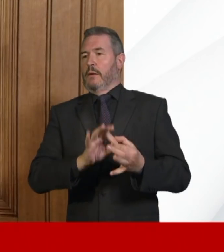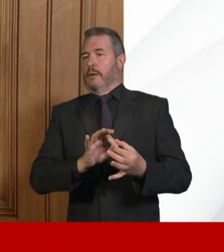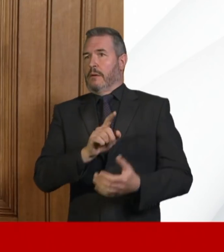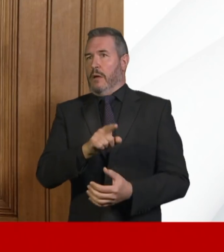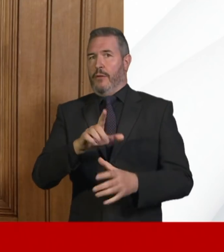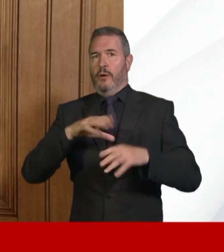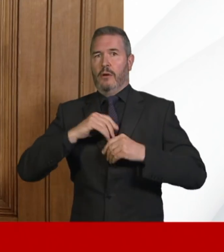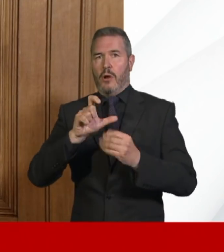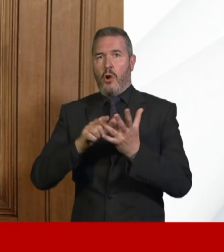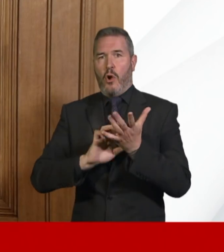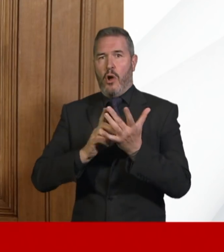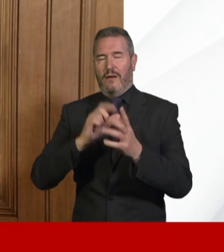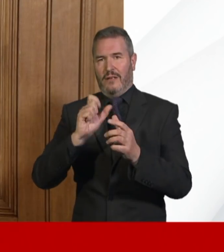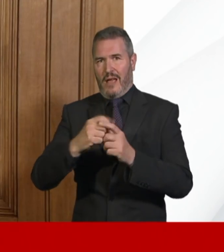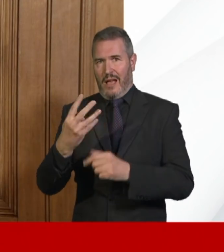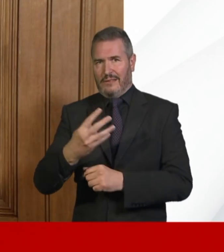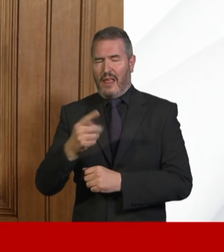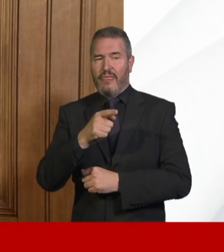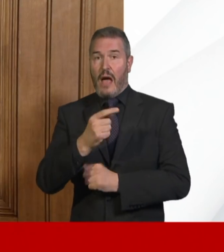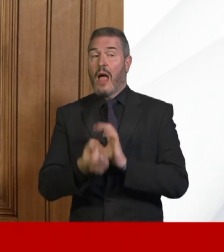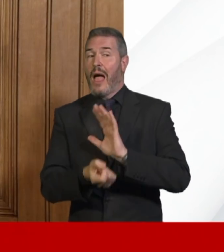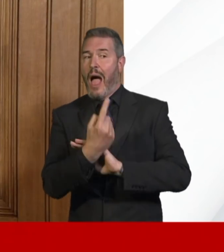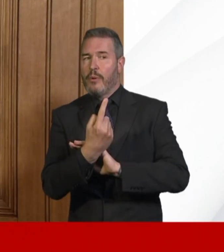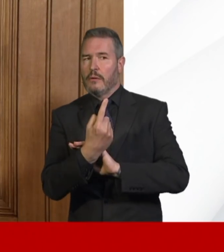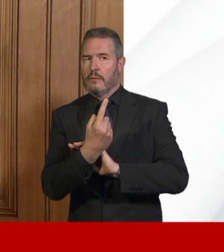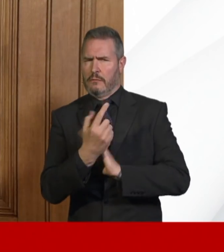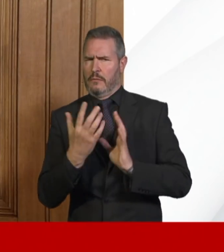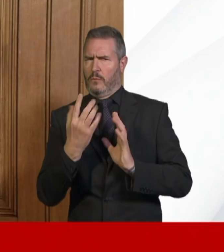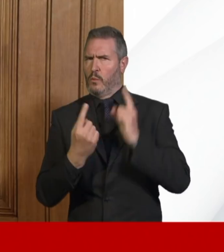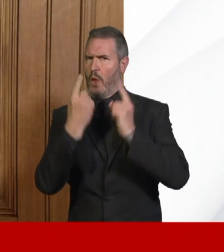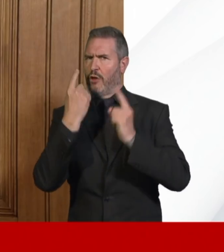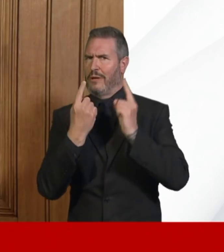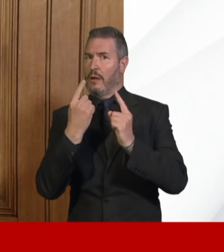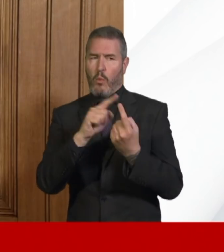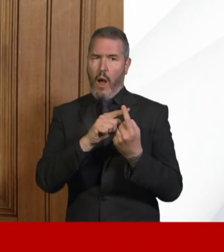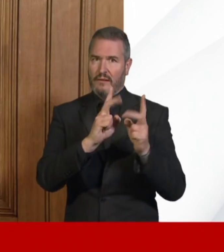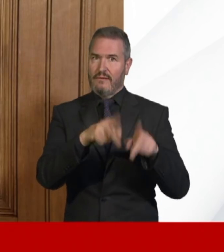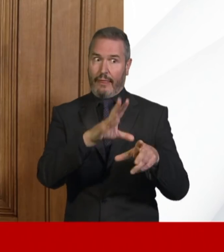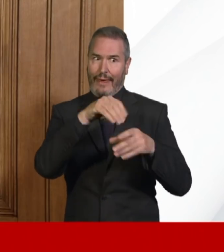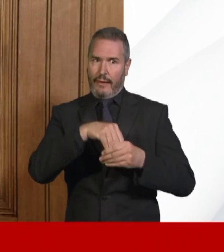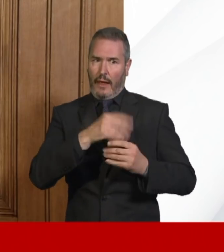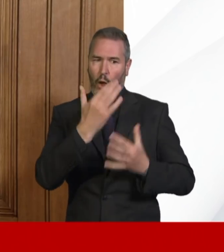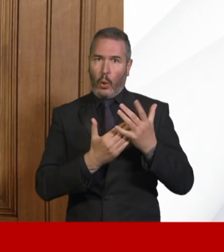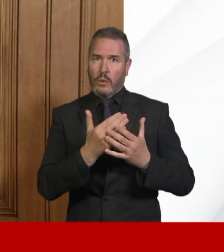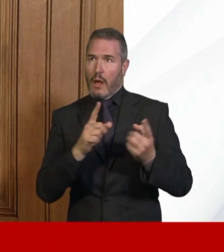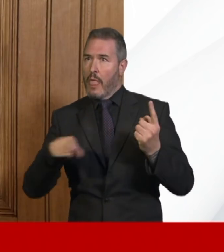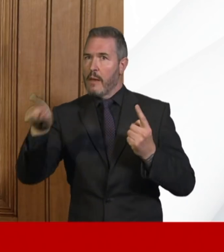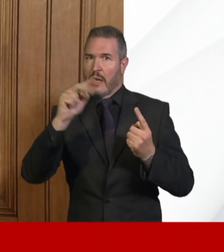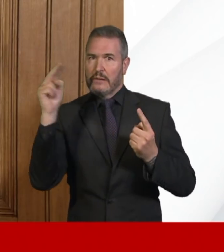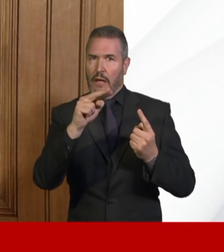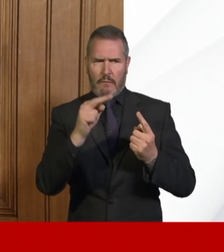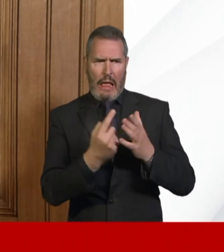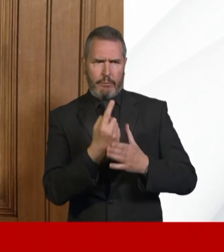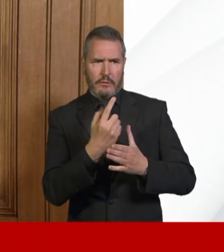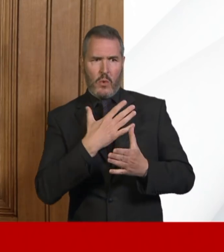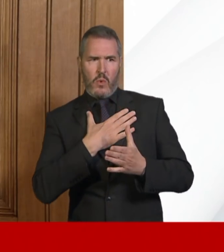clearly is a worrying event. It's worrying for the nation because it's another death in our statistics. It's another loss to a